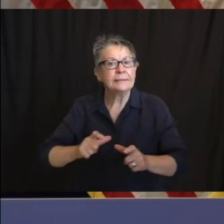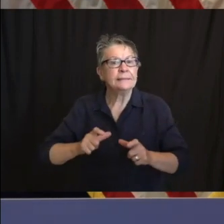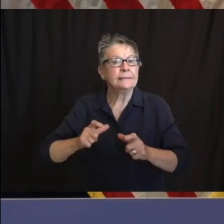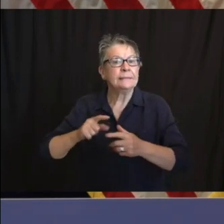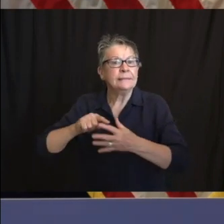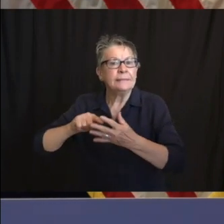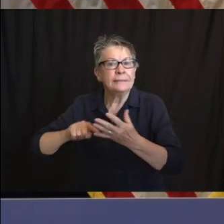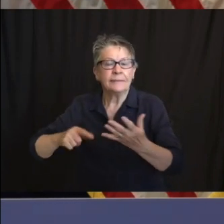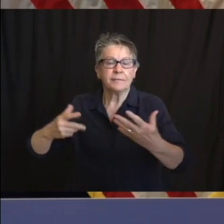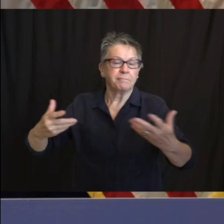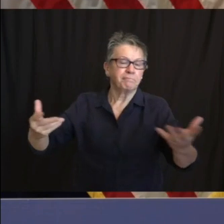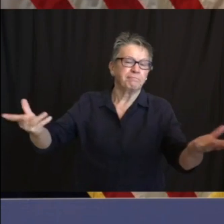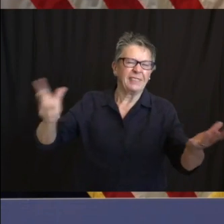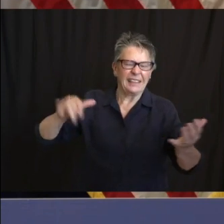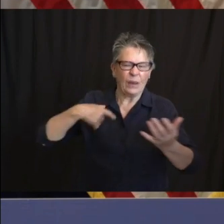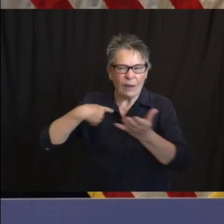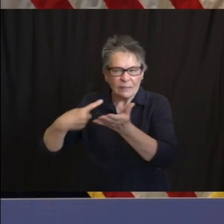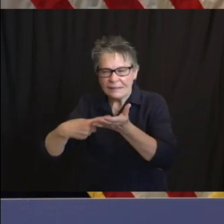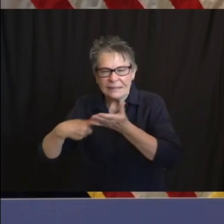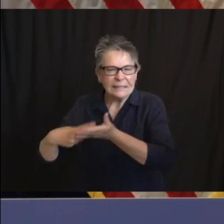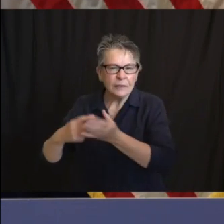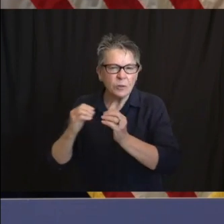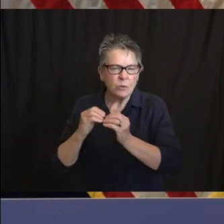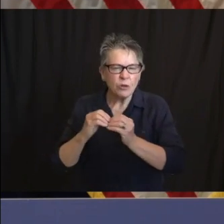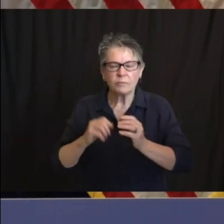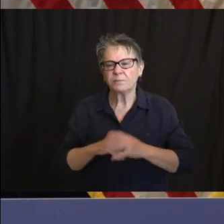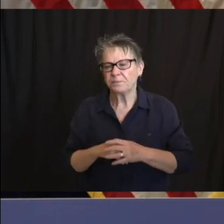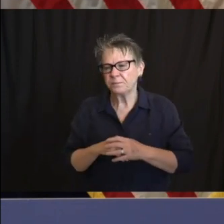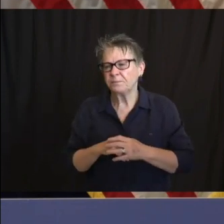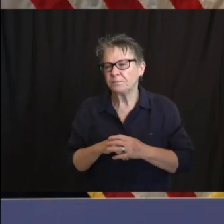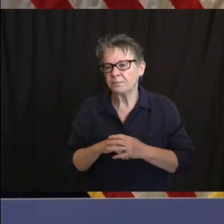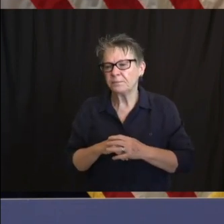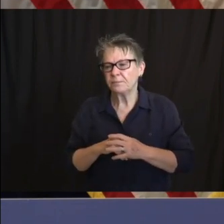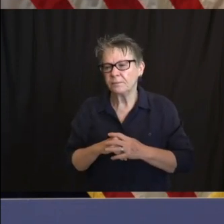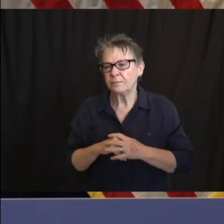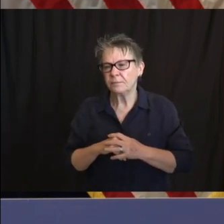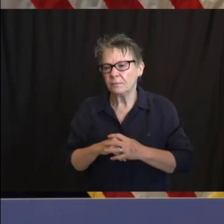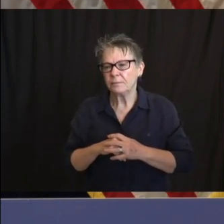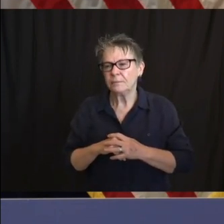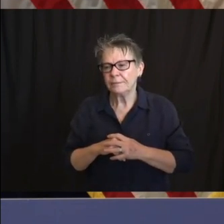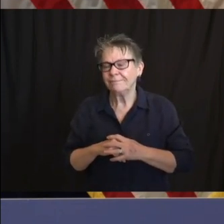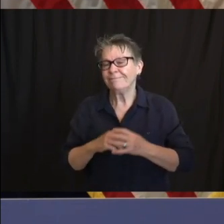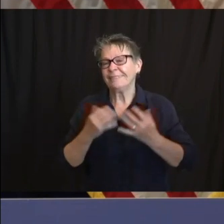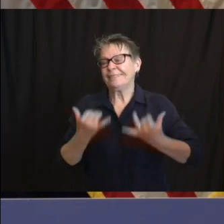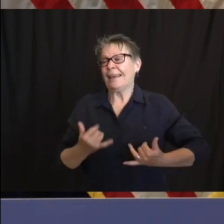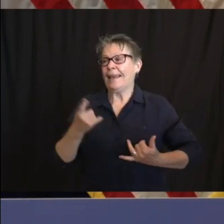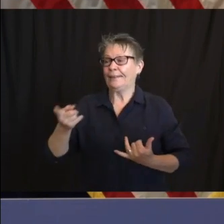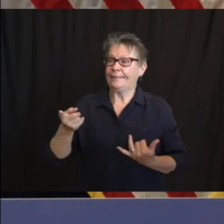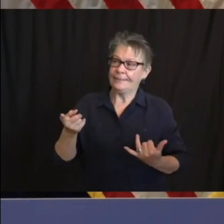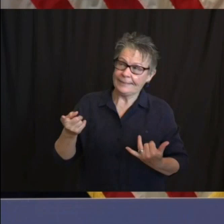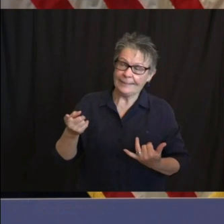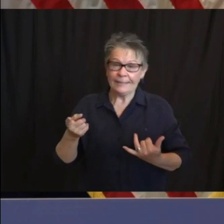Listen, I think as it relates to your question about weak versus dominate,